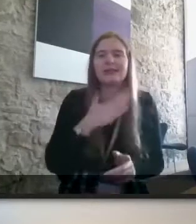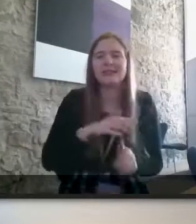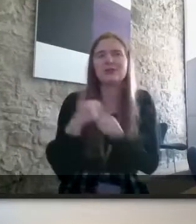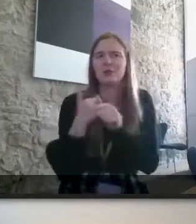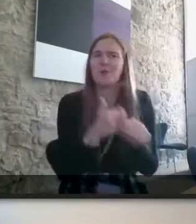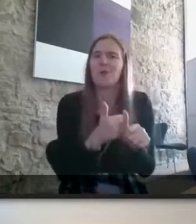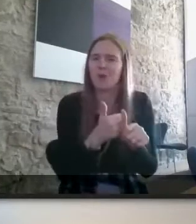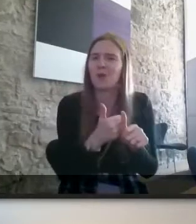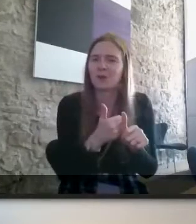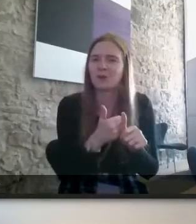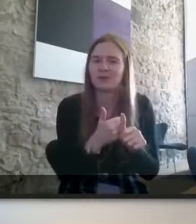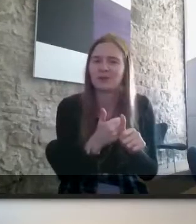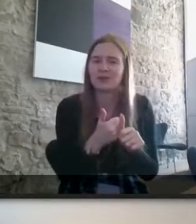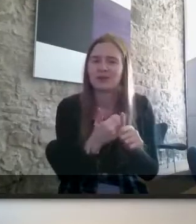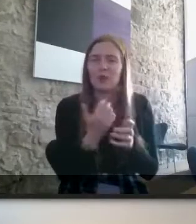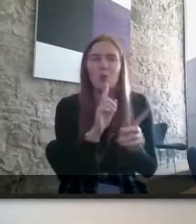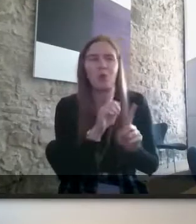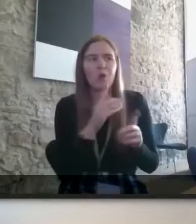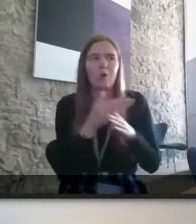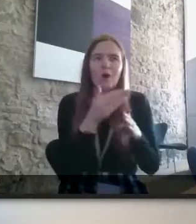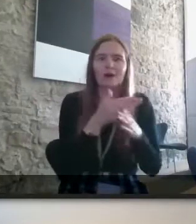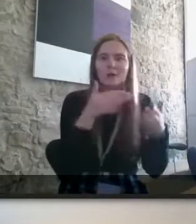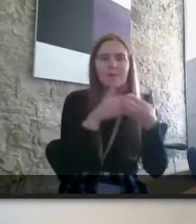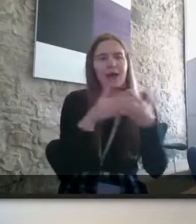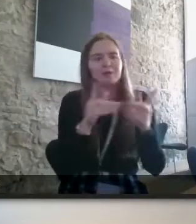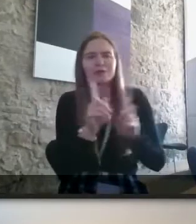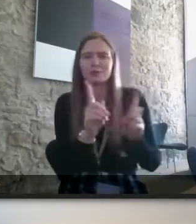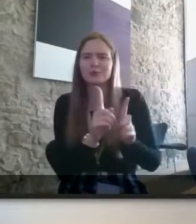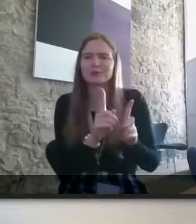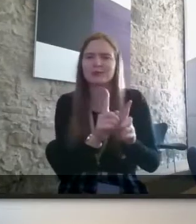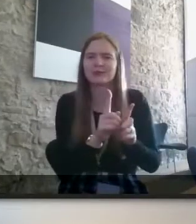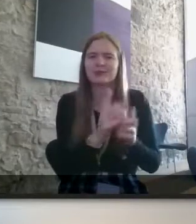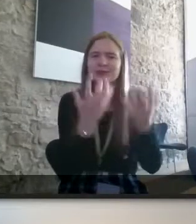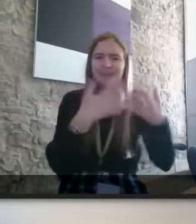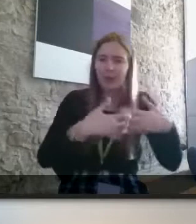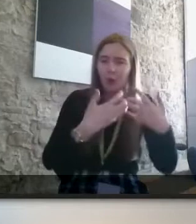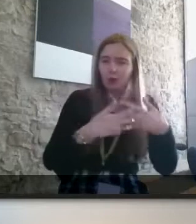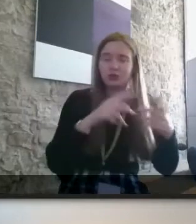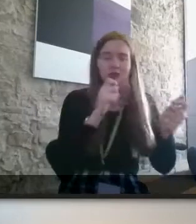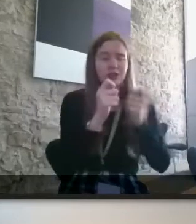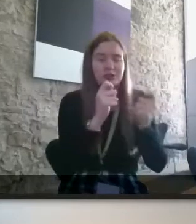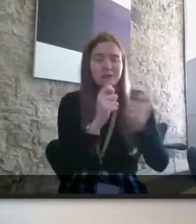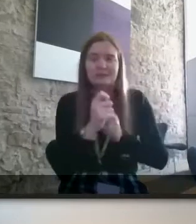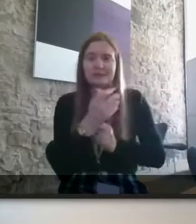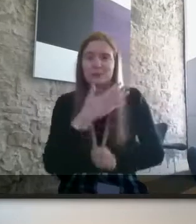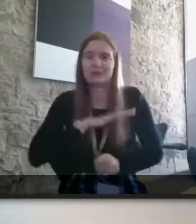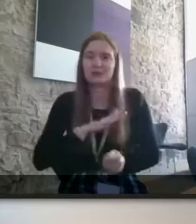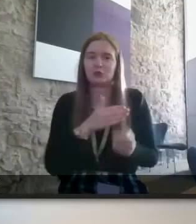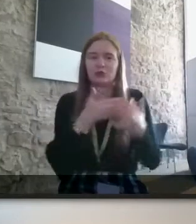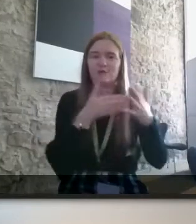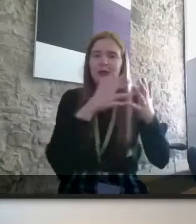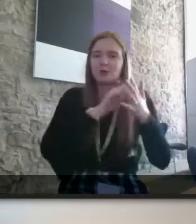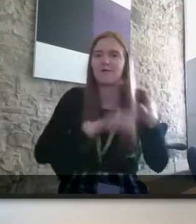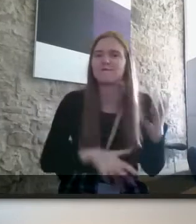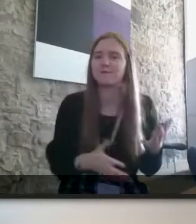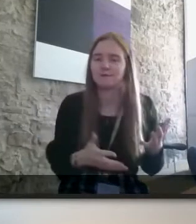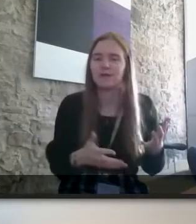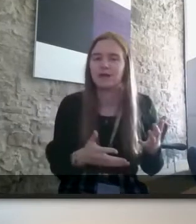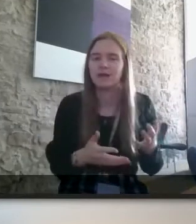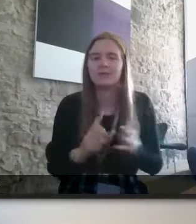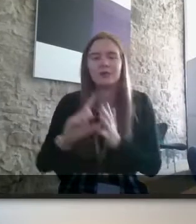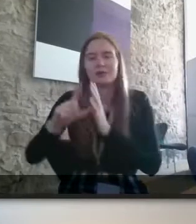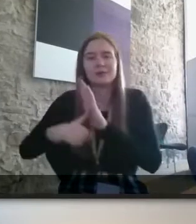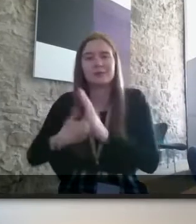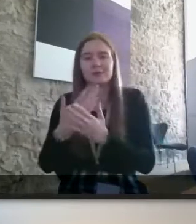support a bit of help what what works what are the barriers and what are the technologies what are the adjustments that will overcome them and not every disabled person